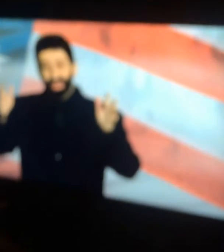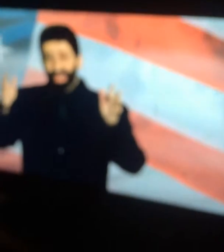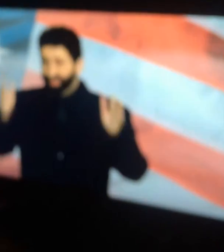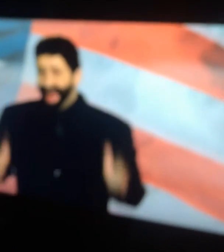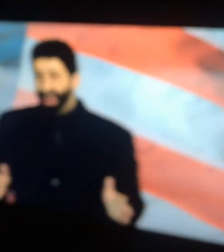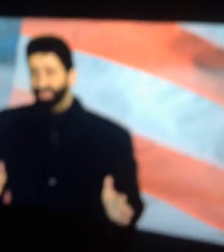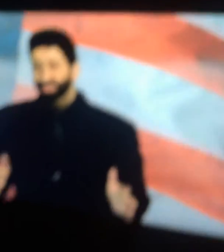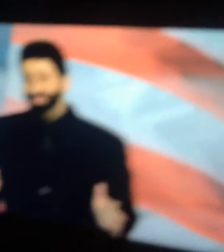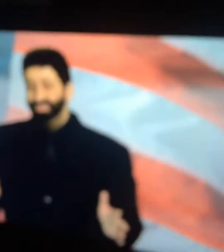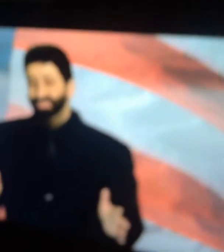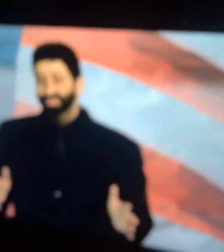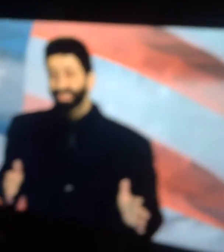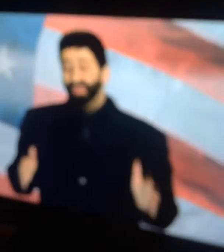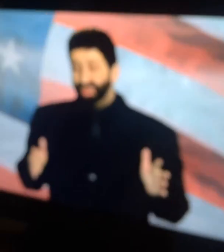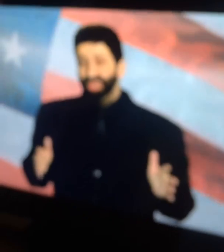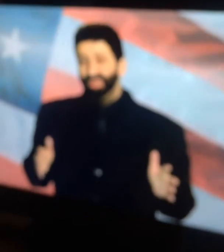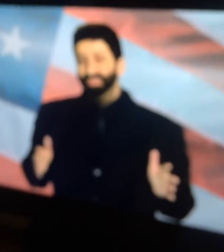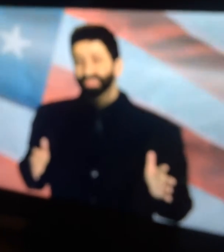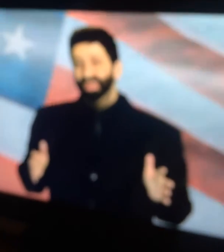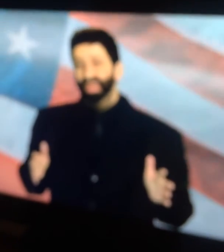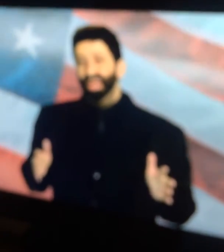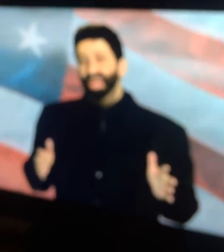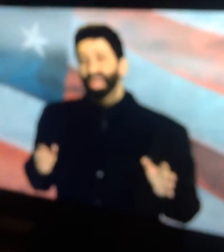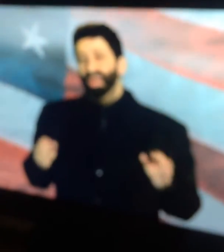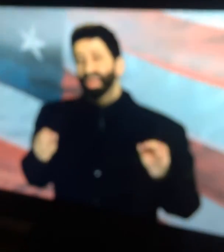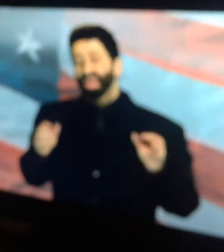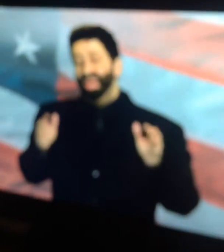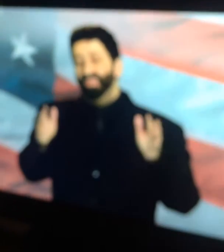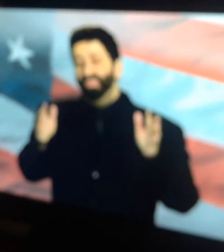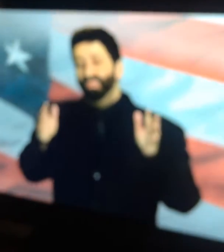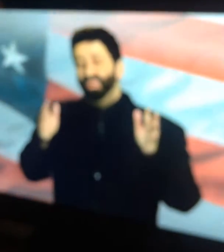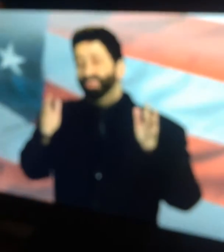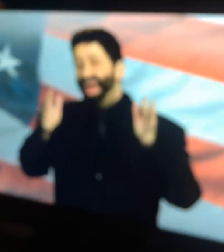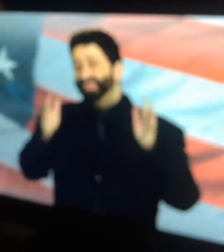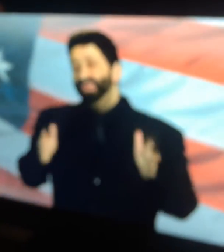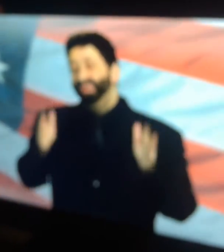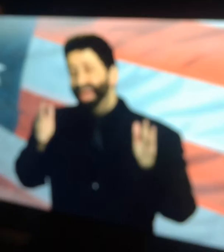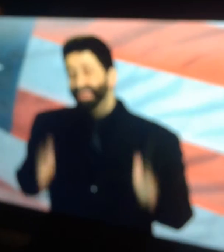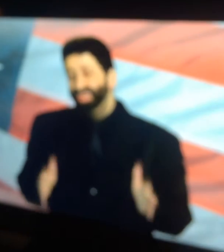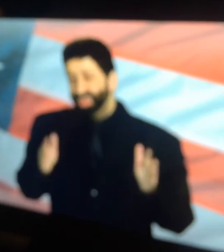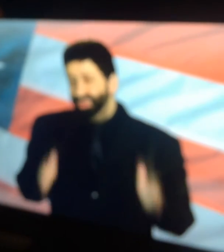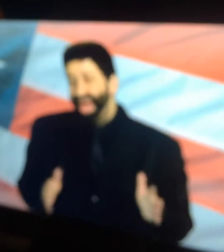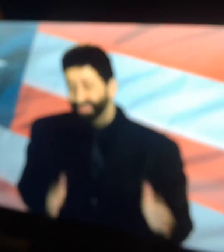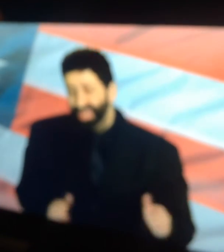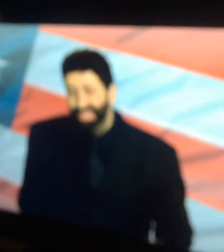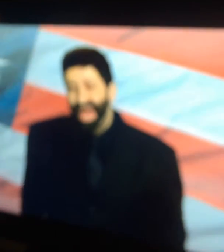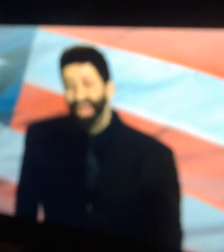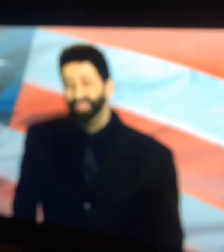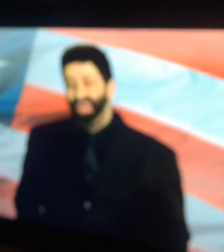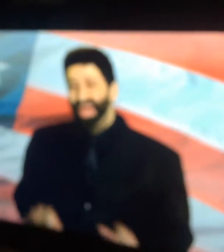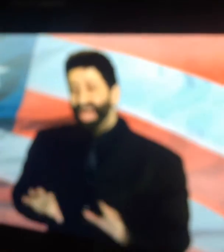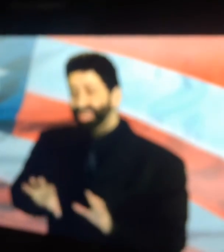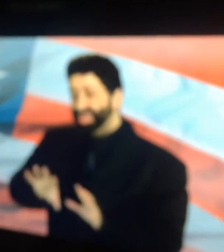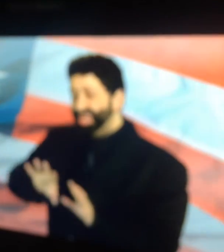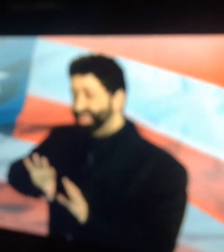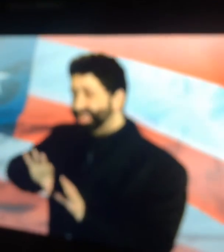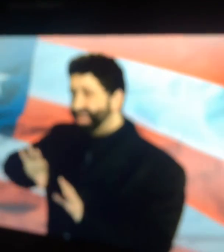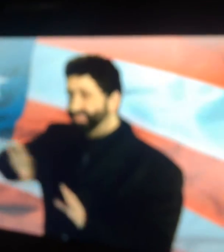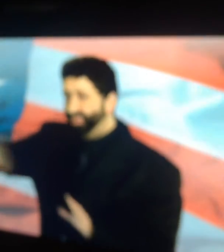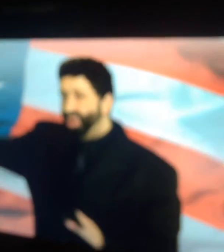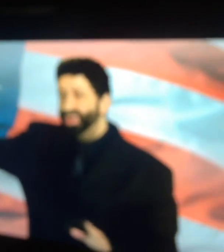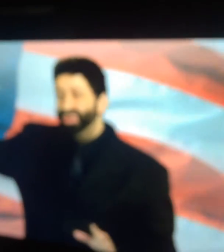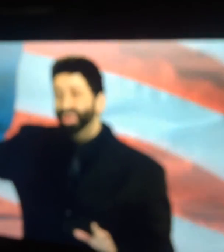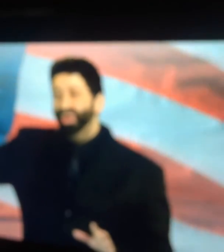This vow of judgment, but it would have to be pronounced soon after the attack and actually